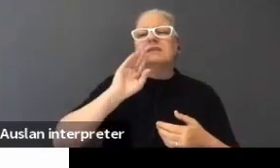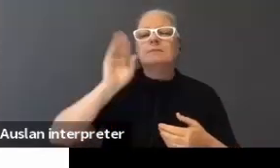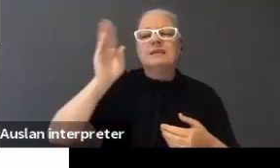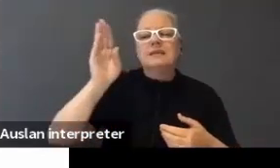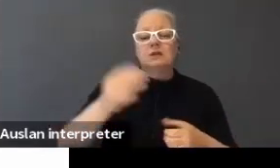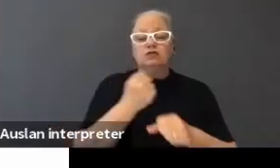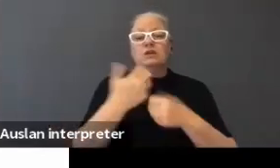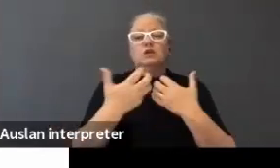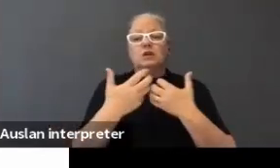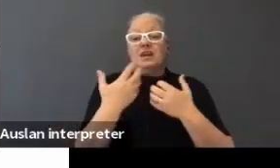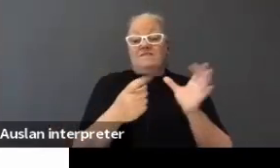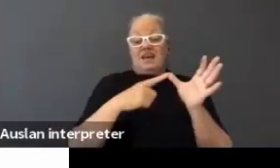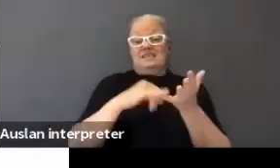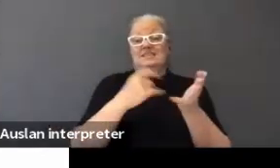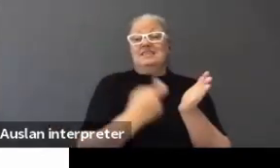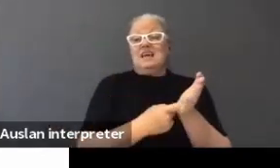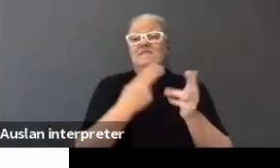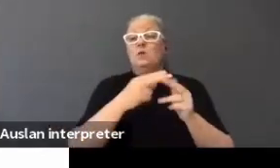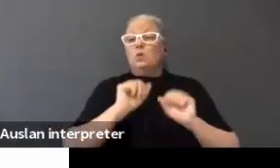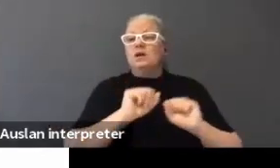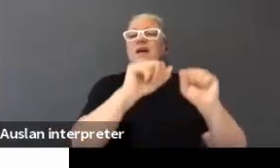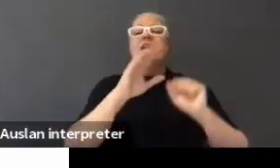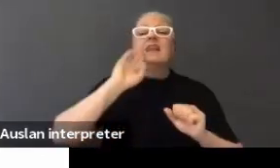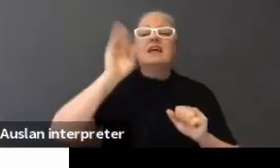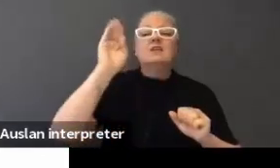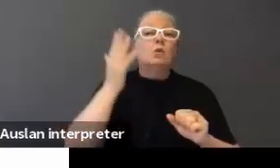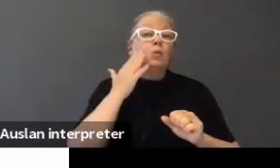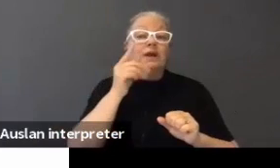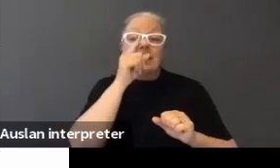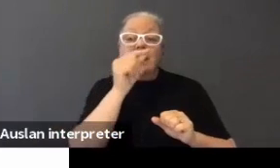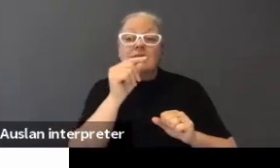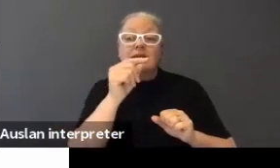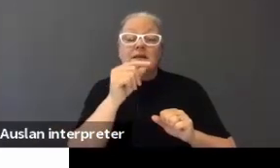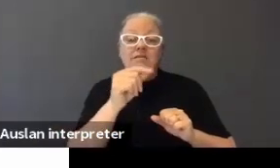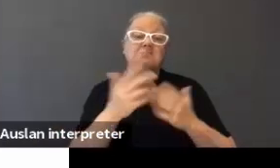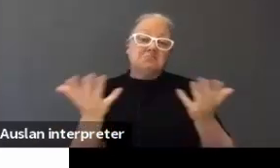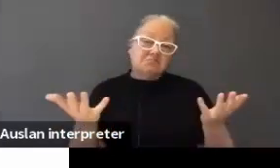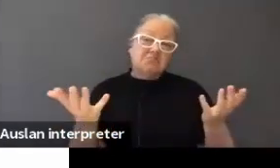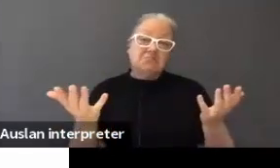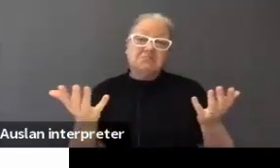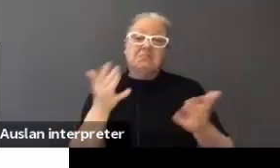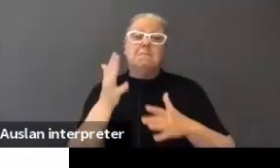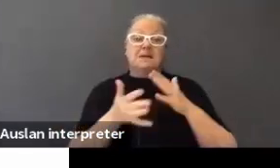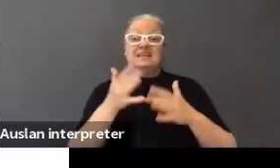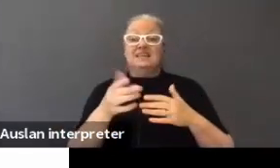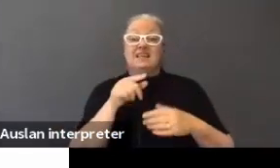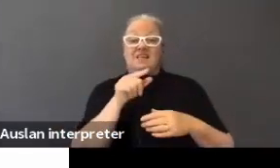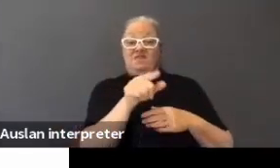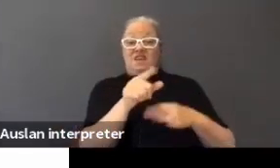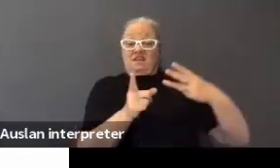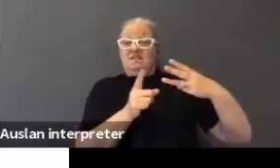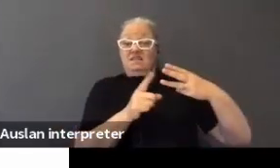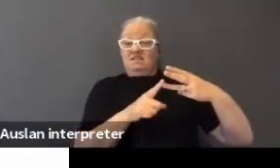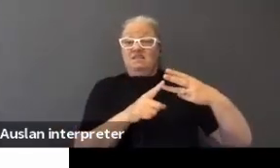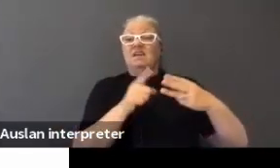has turned on ASR for all of its lectures where it can. Okay? So, therefore, it is available for all.